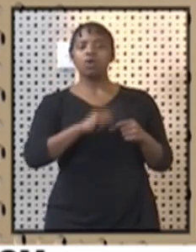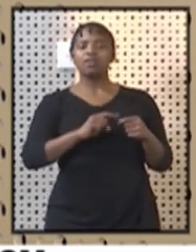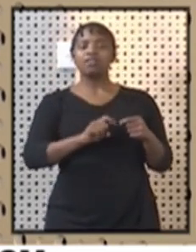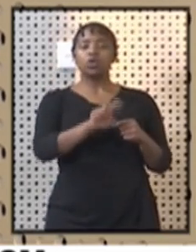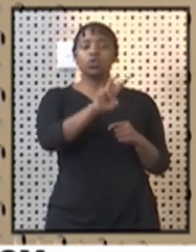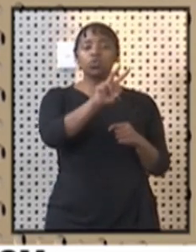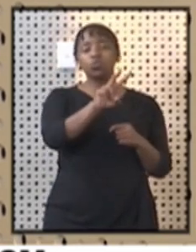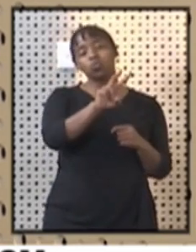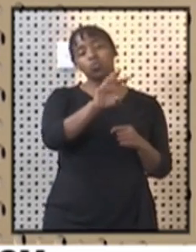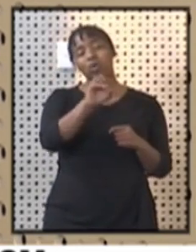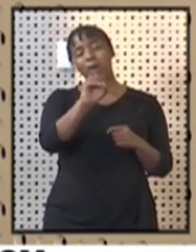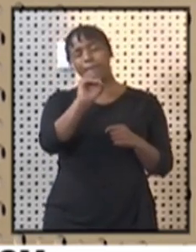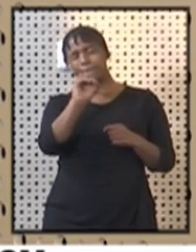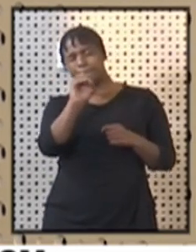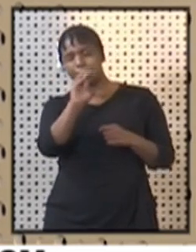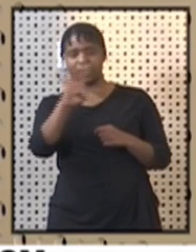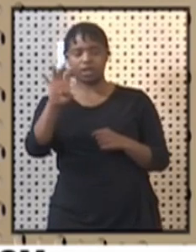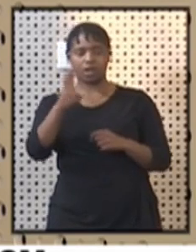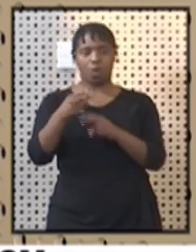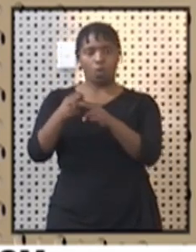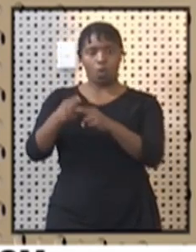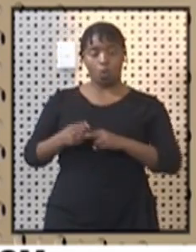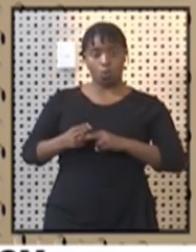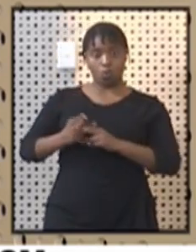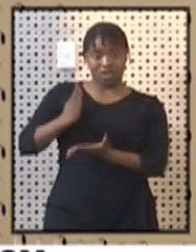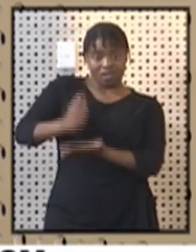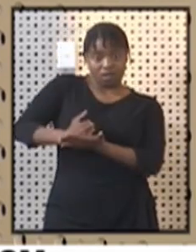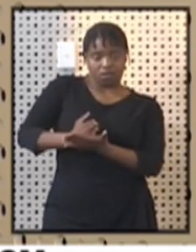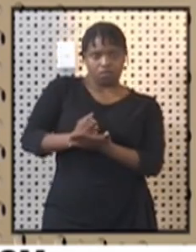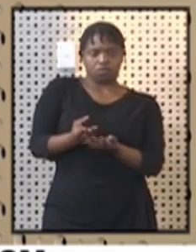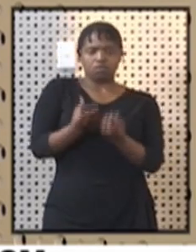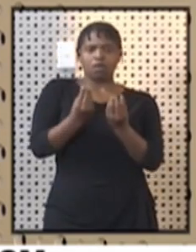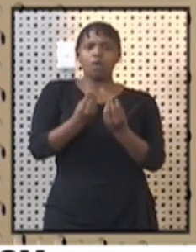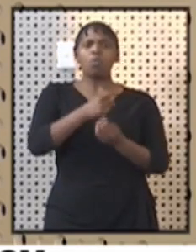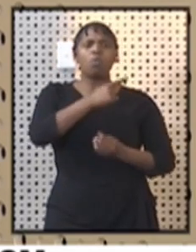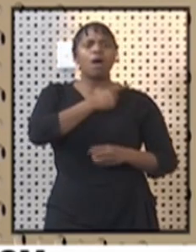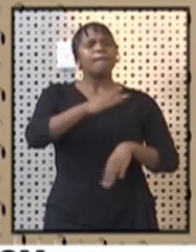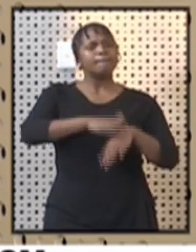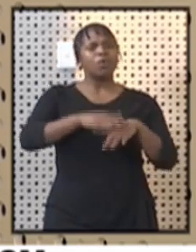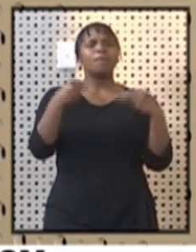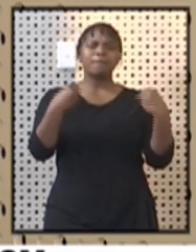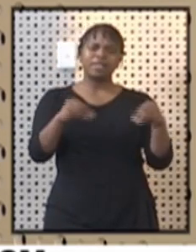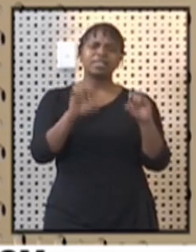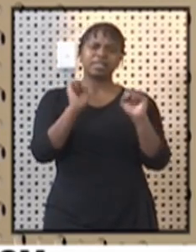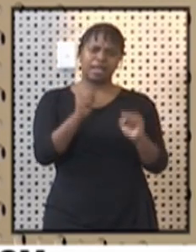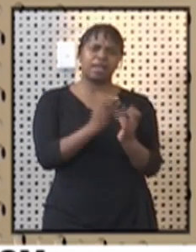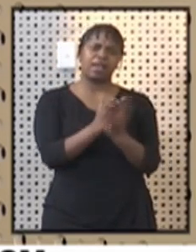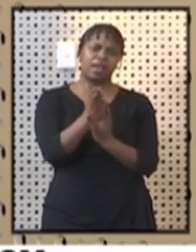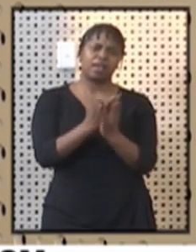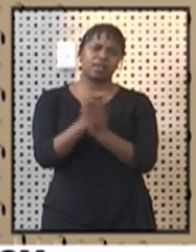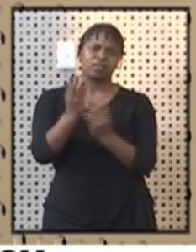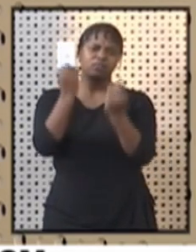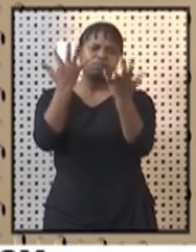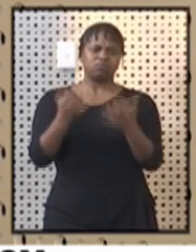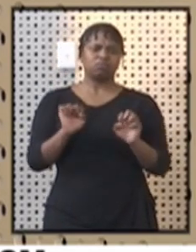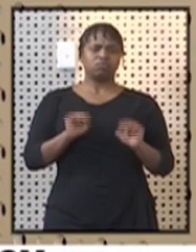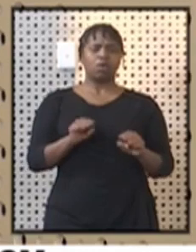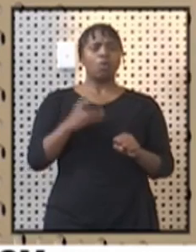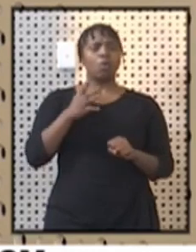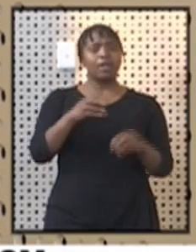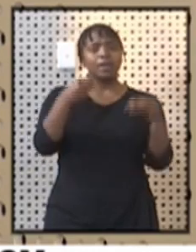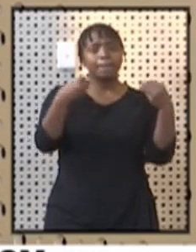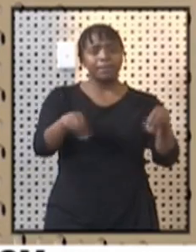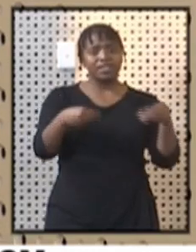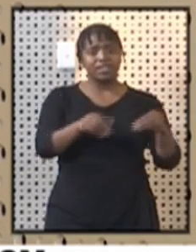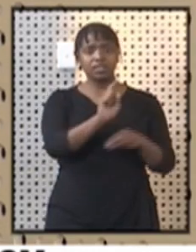billion rand COVID-19 loan guarantee scheme so that more businesses can gain access to the funds. We encourage businesses in